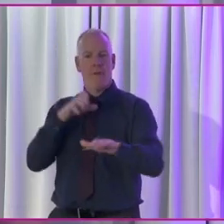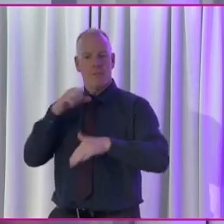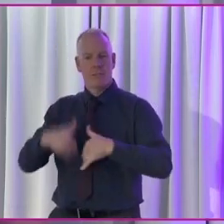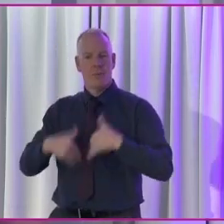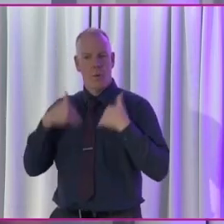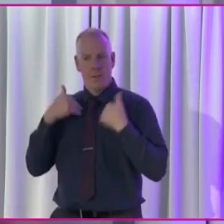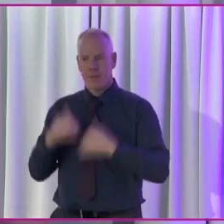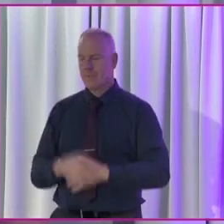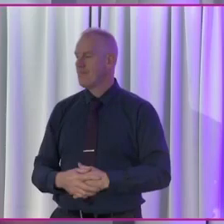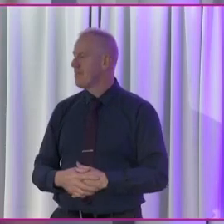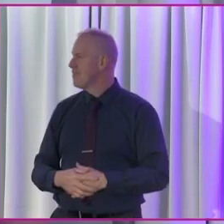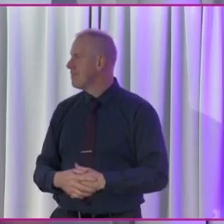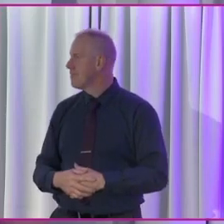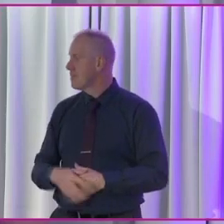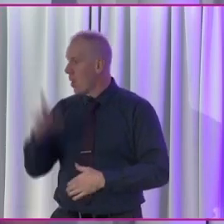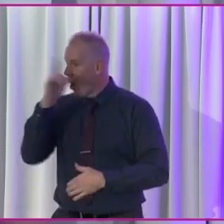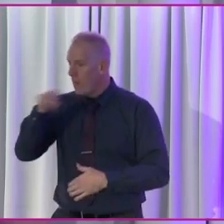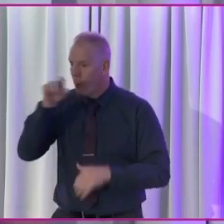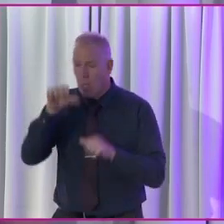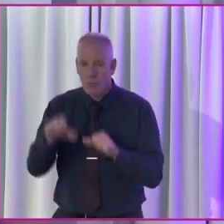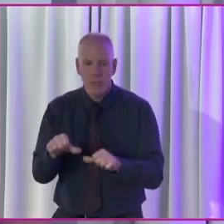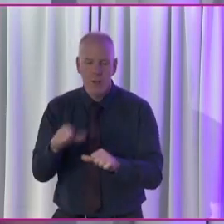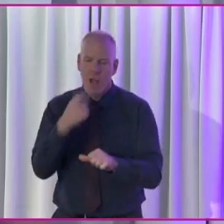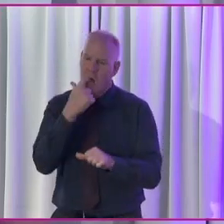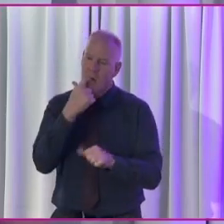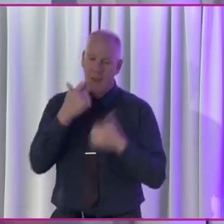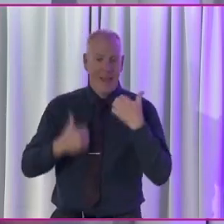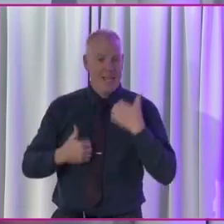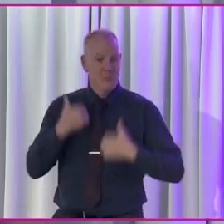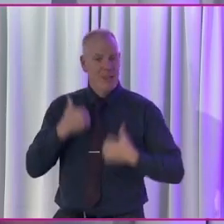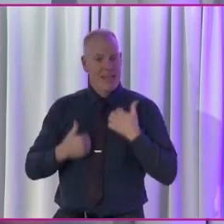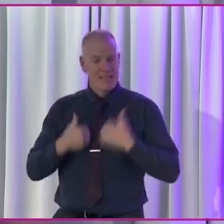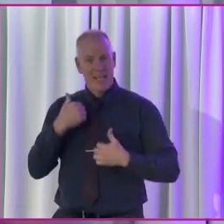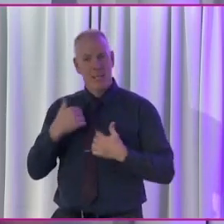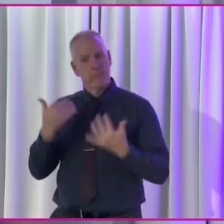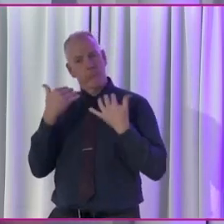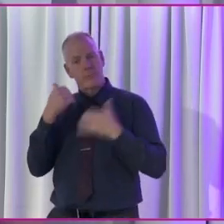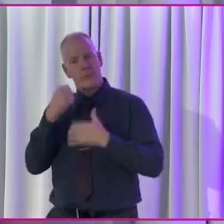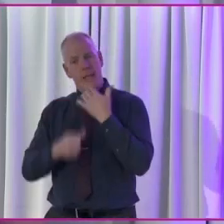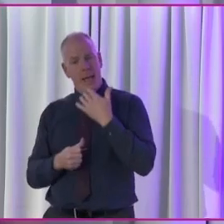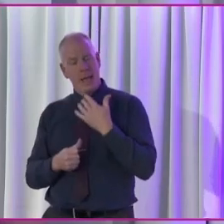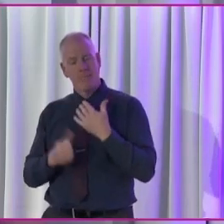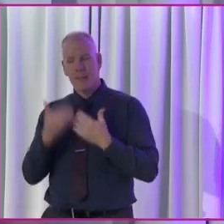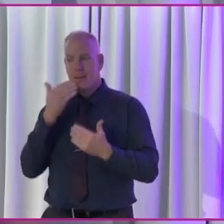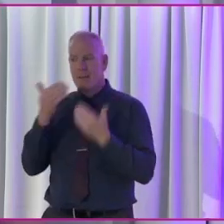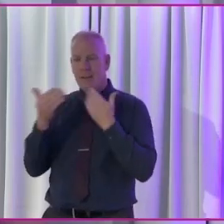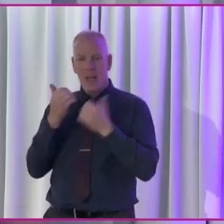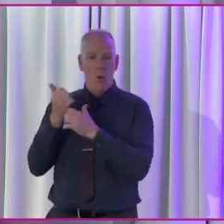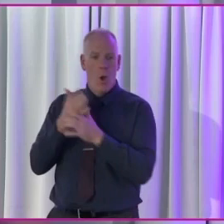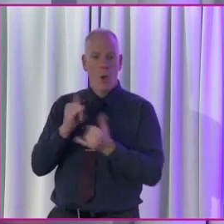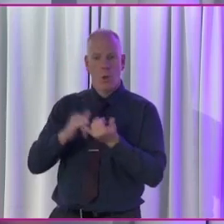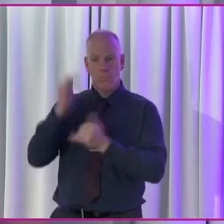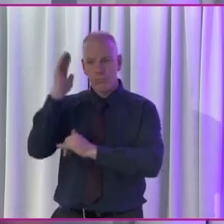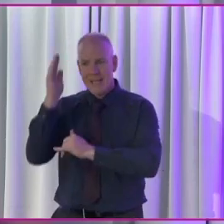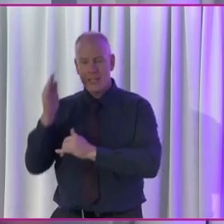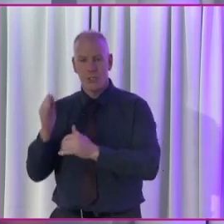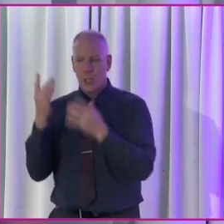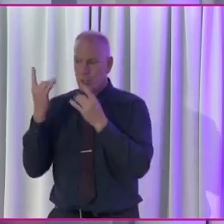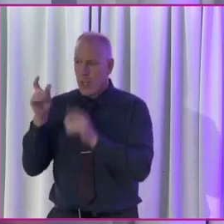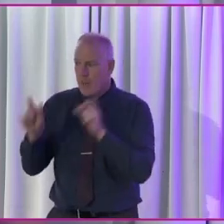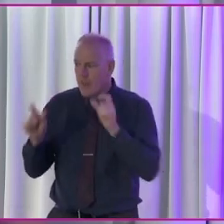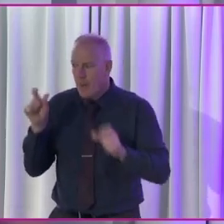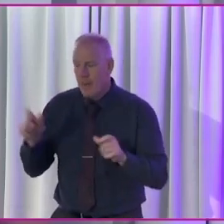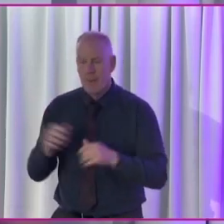this morning. I hope you agree that it's been a very interesting and informative day. I want to thank all our speakers and chairs